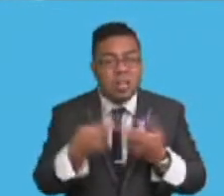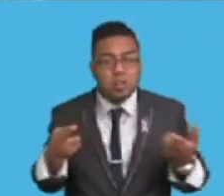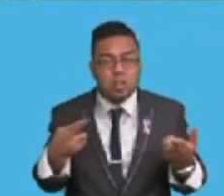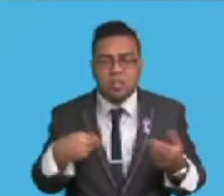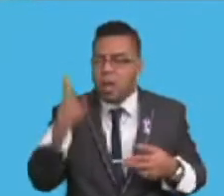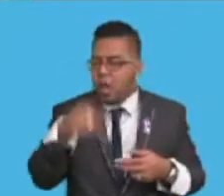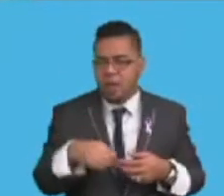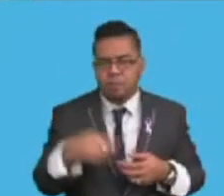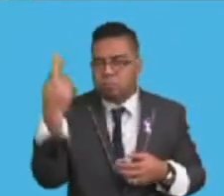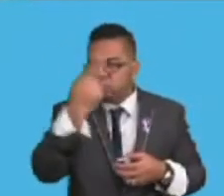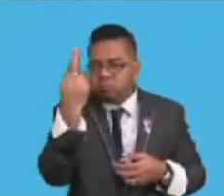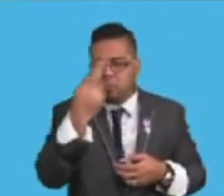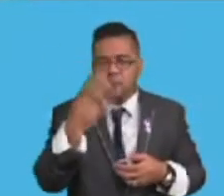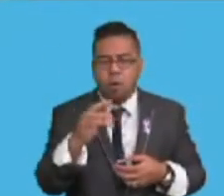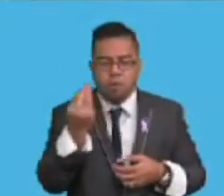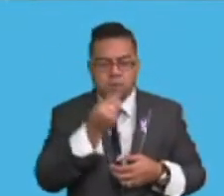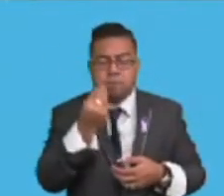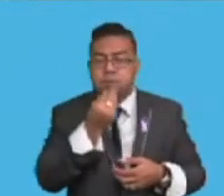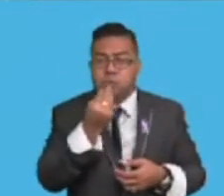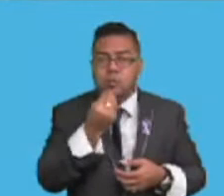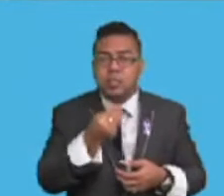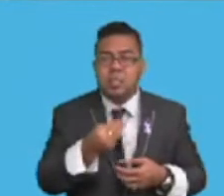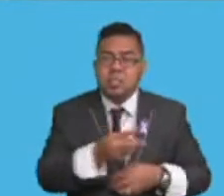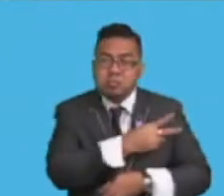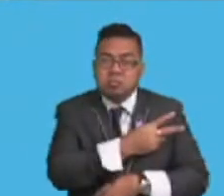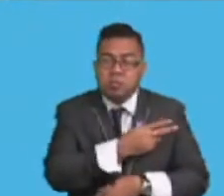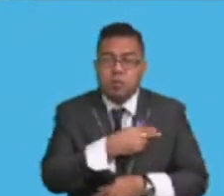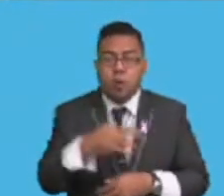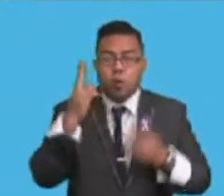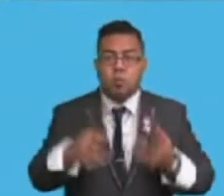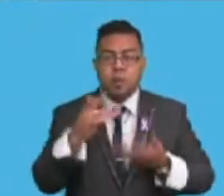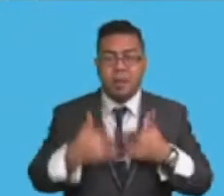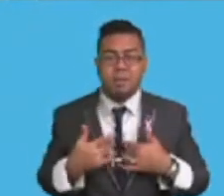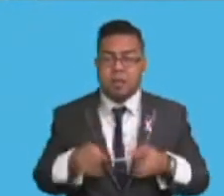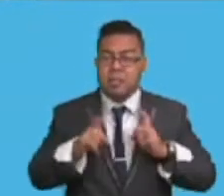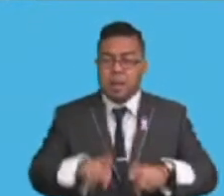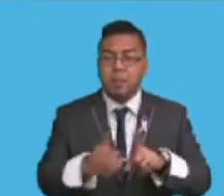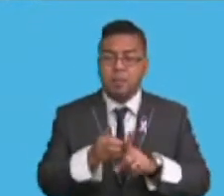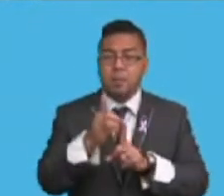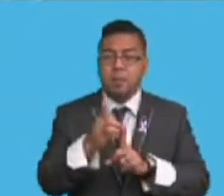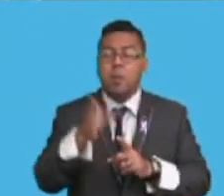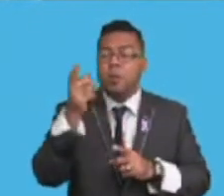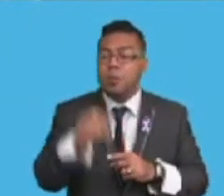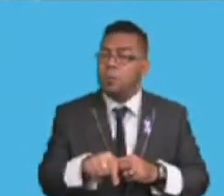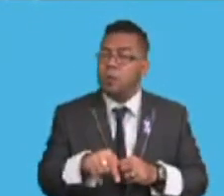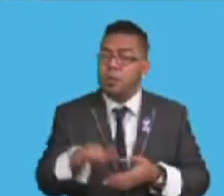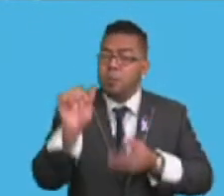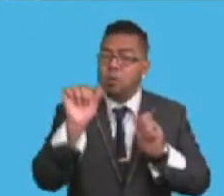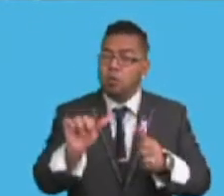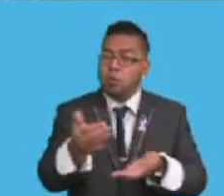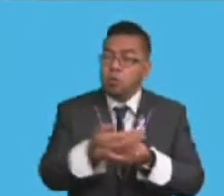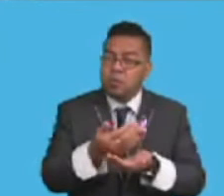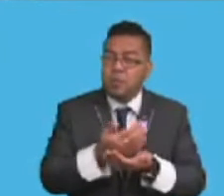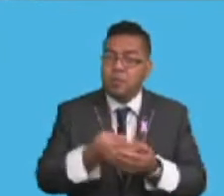to food security, human health and environment sustainable agriculture development. The pressure to conserve natural resources has